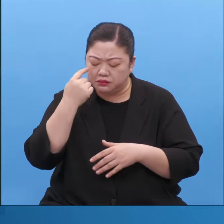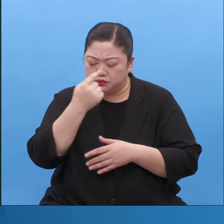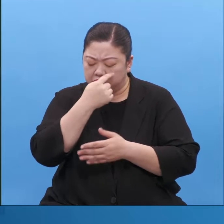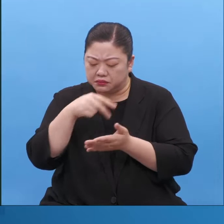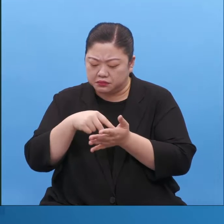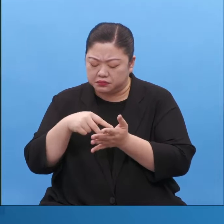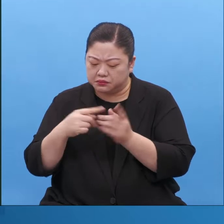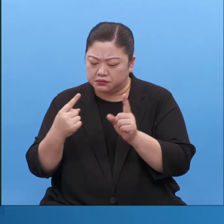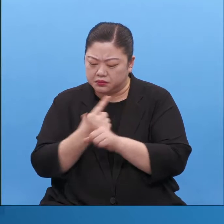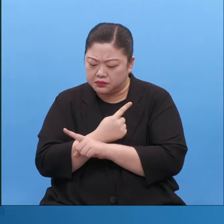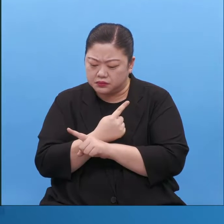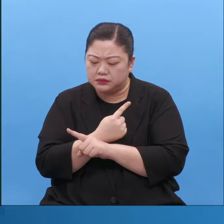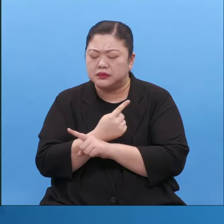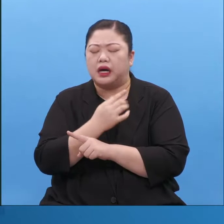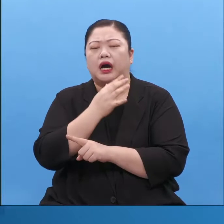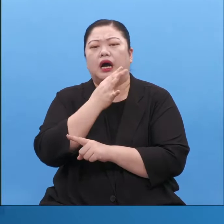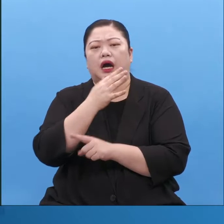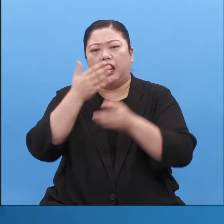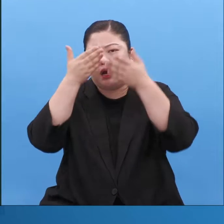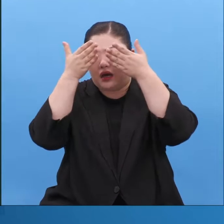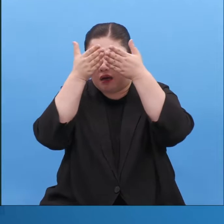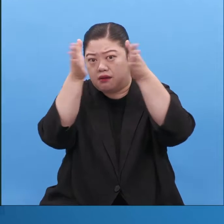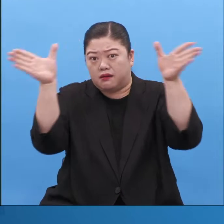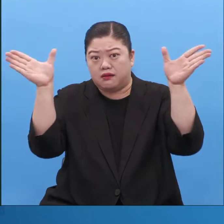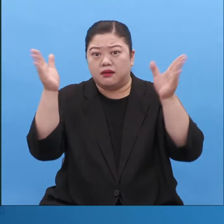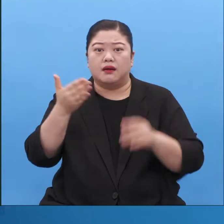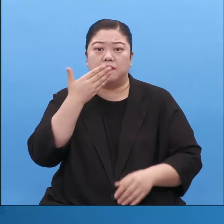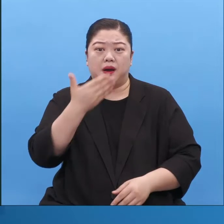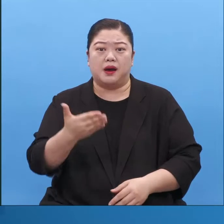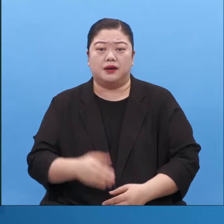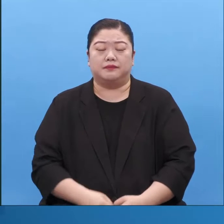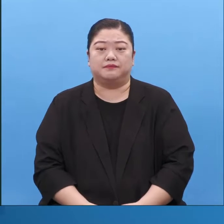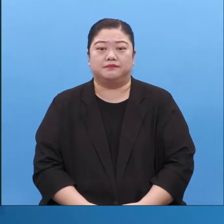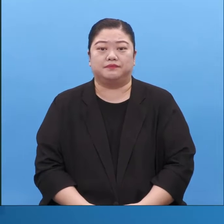% and you're very powerless you can save and change the people lost only saved but